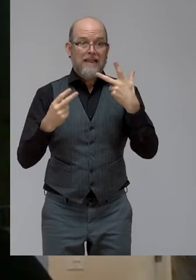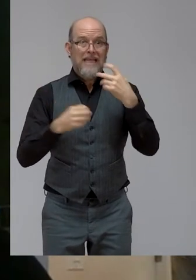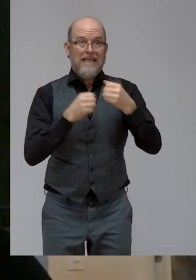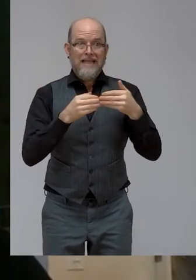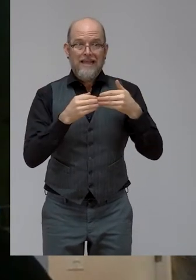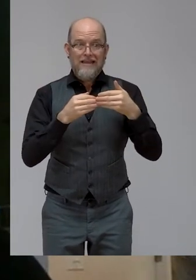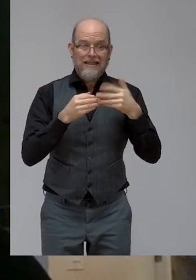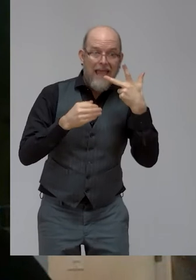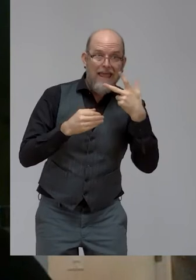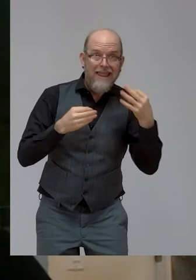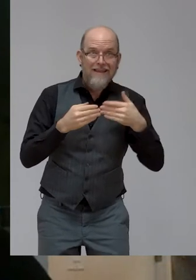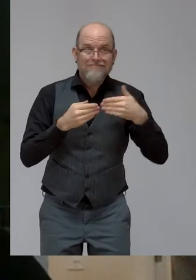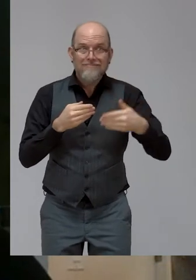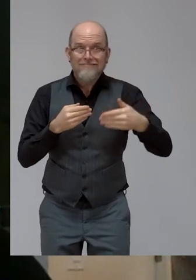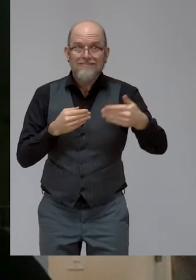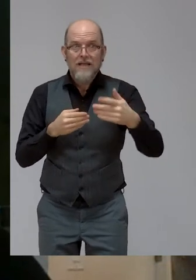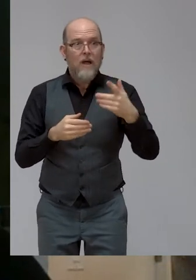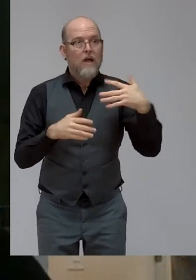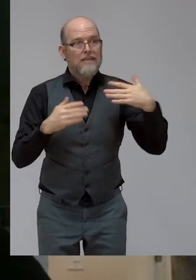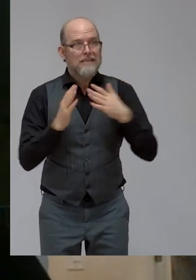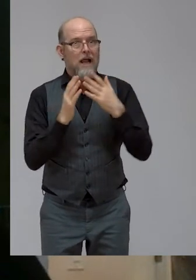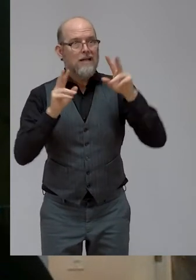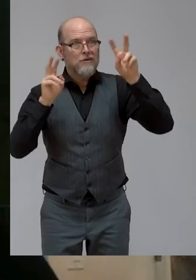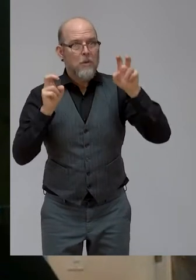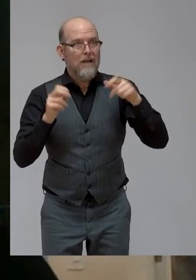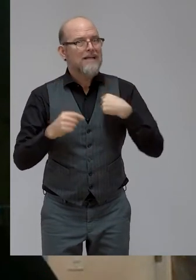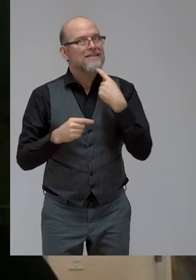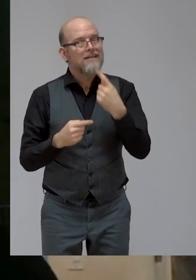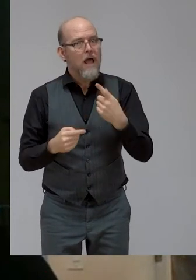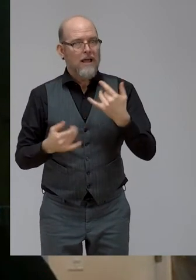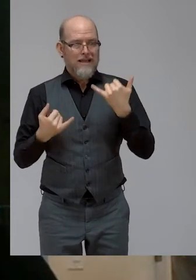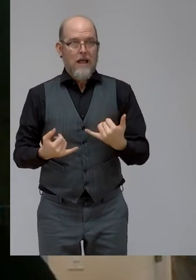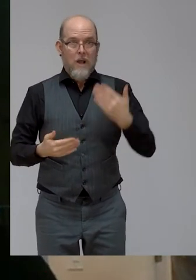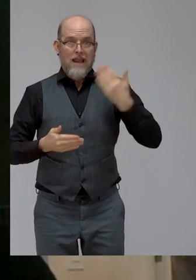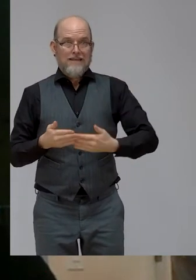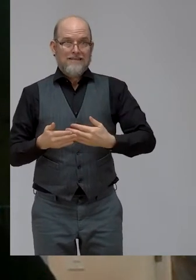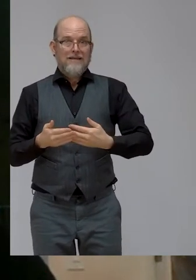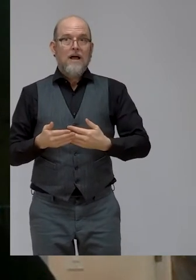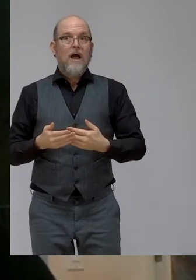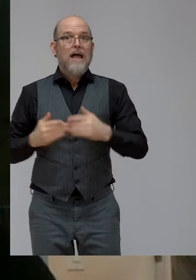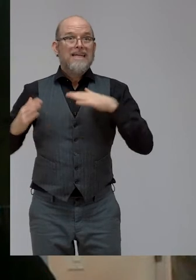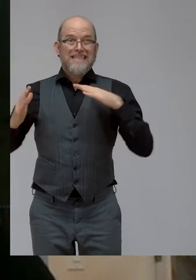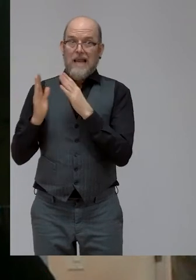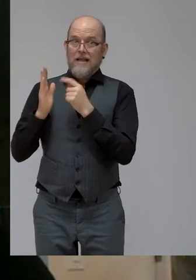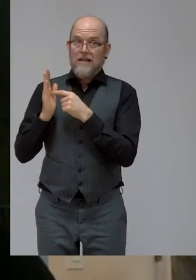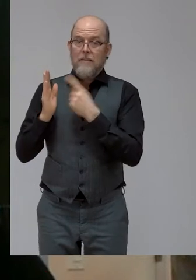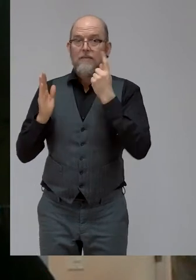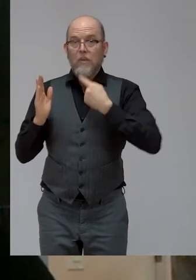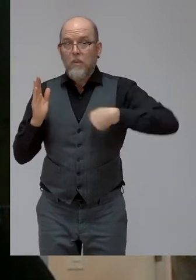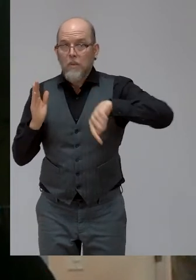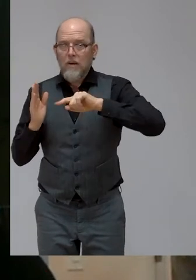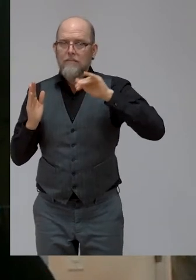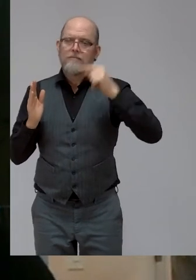I have three challenges I'd like to close with. The first challenge is to recognize the constraints around